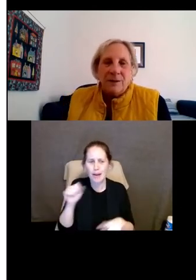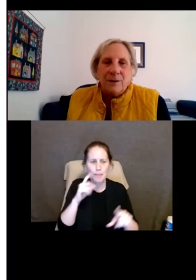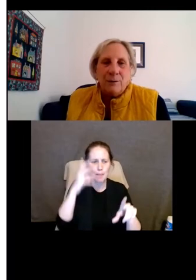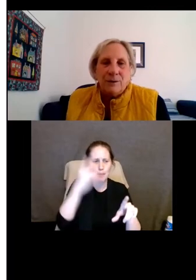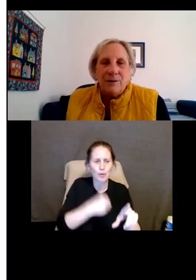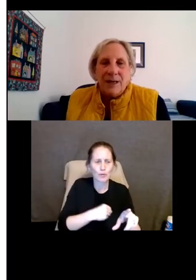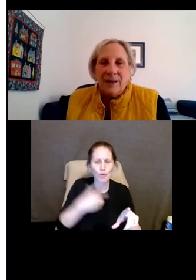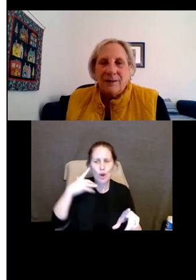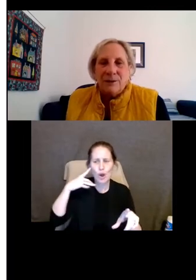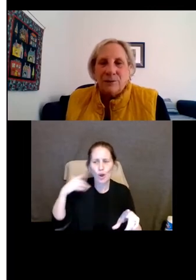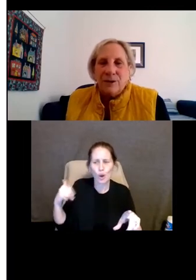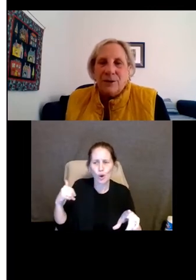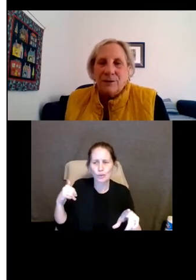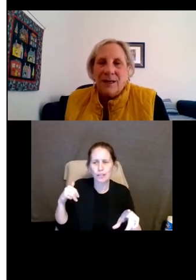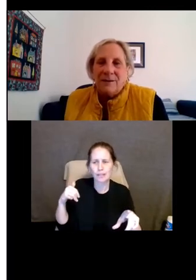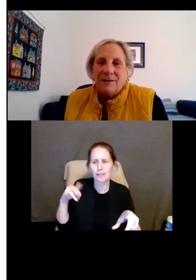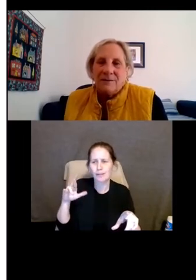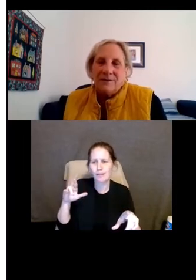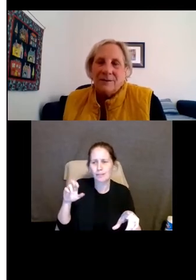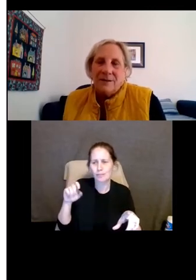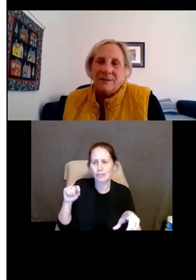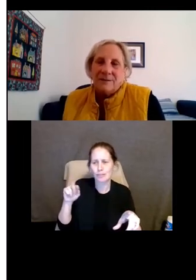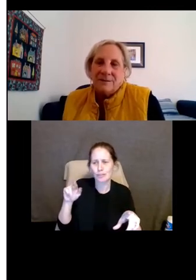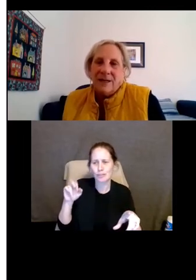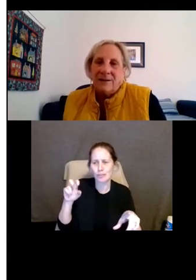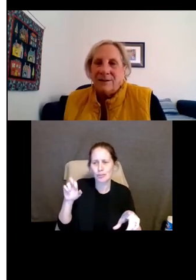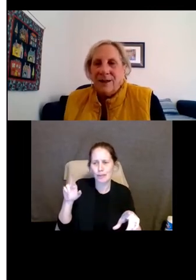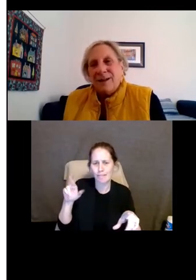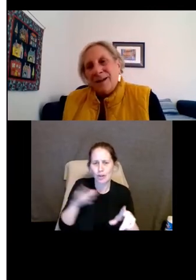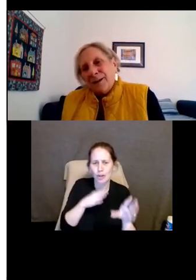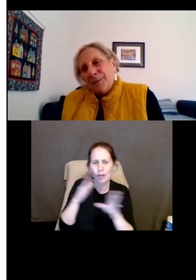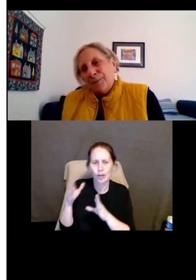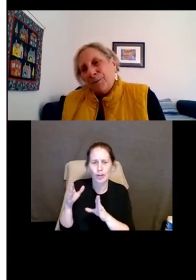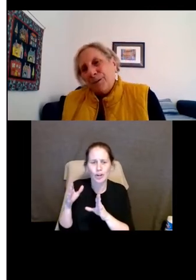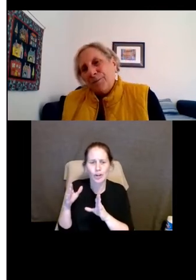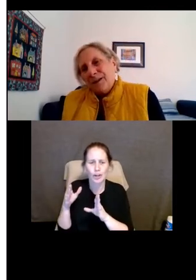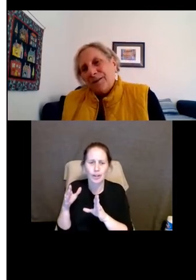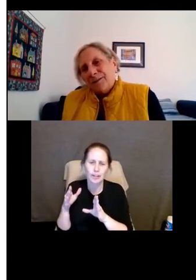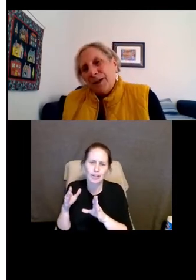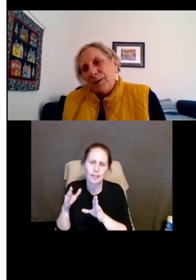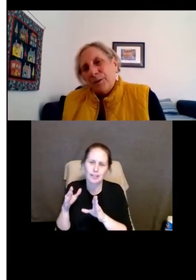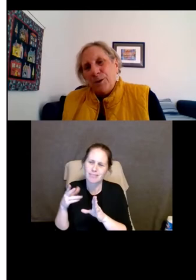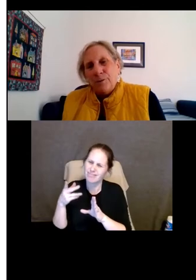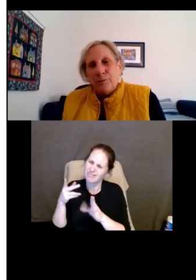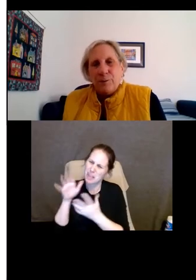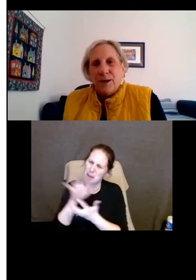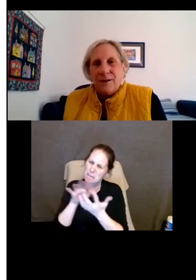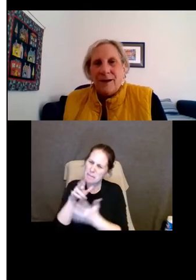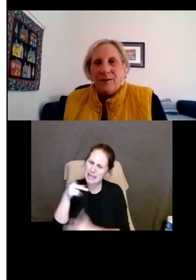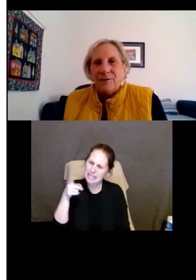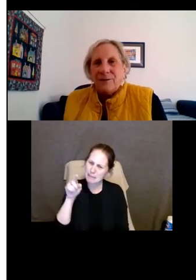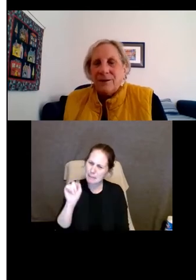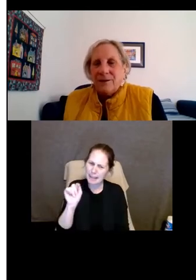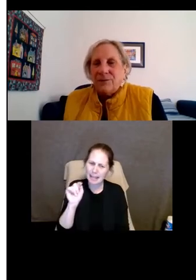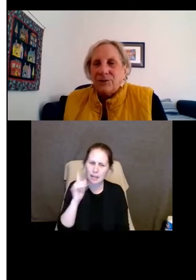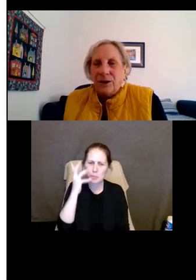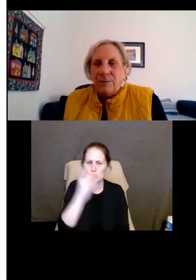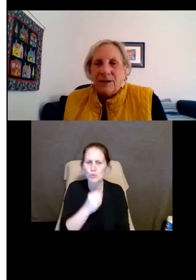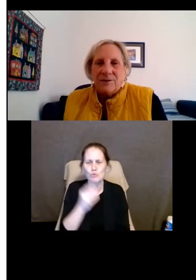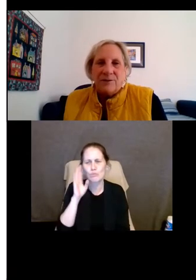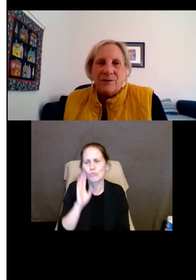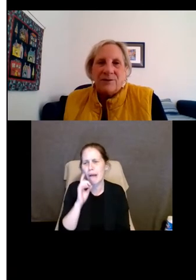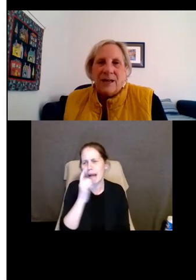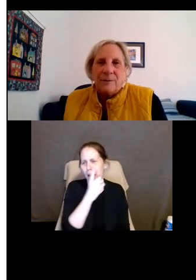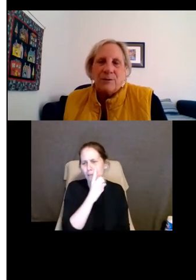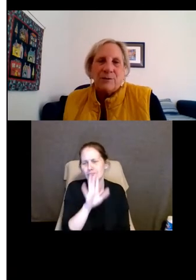golden retriever and a pit bull mix maybe with beautiful brown eyes. Let's